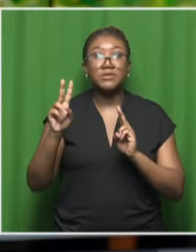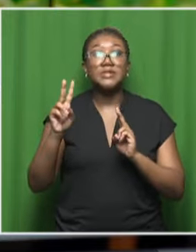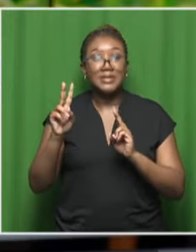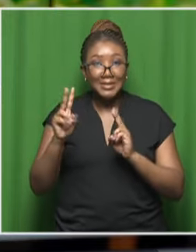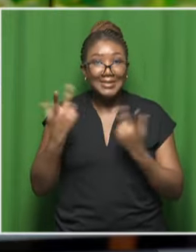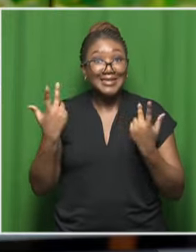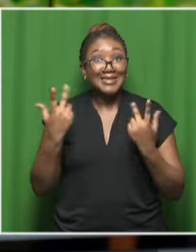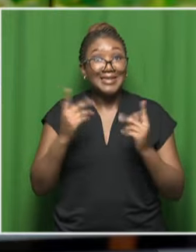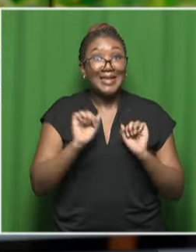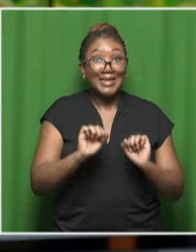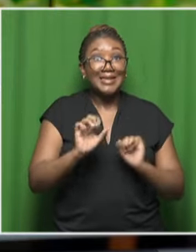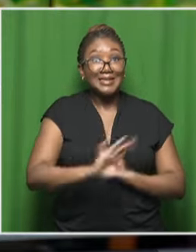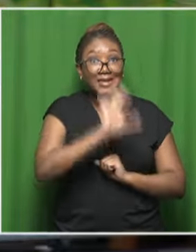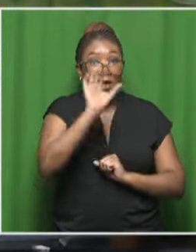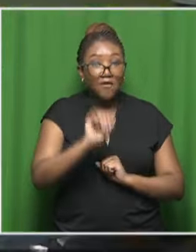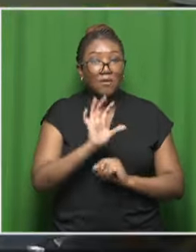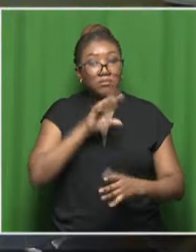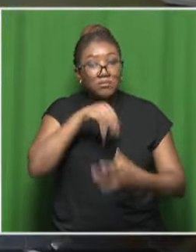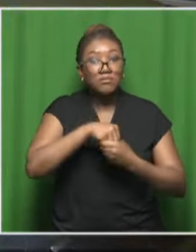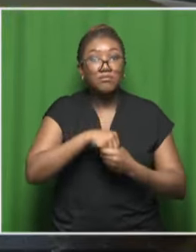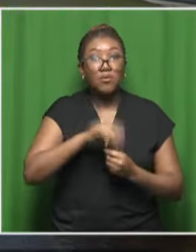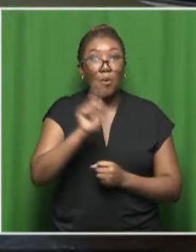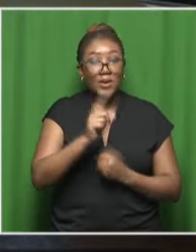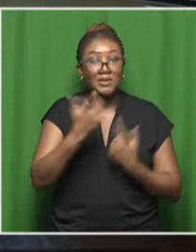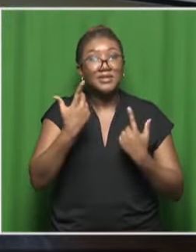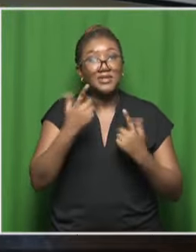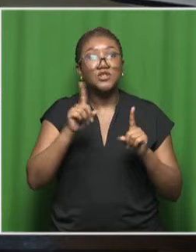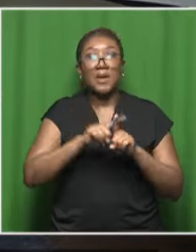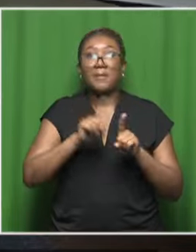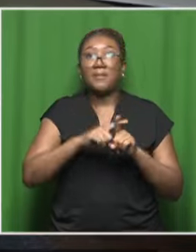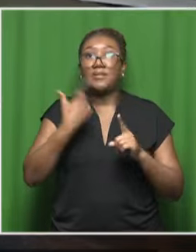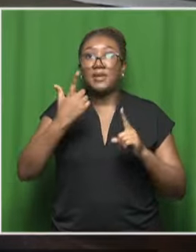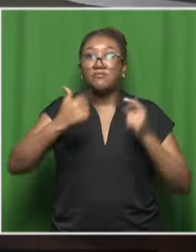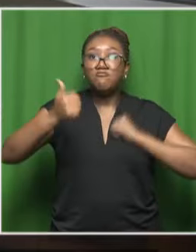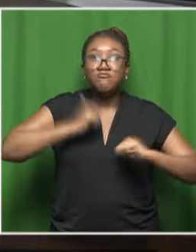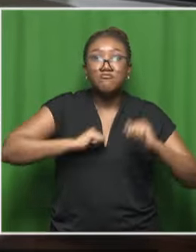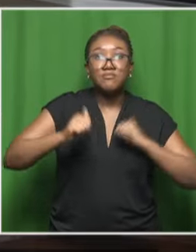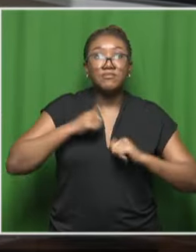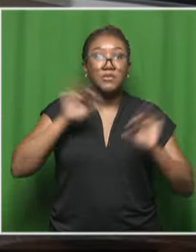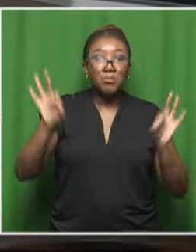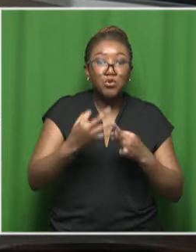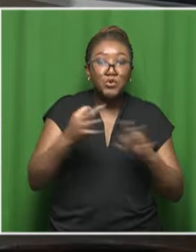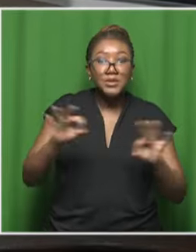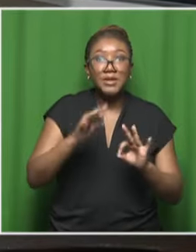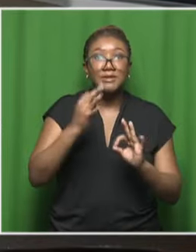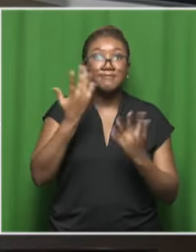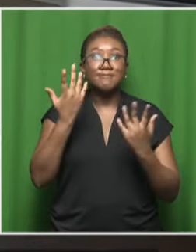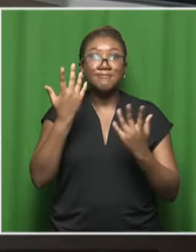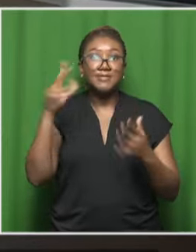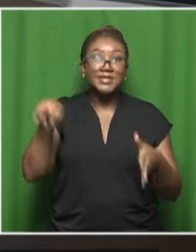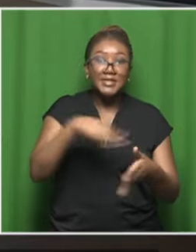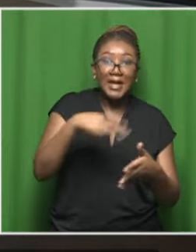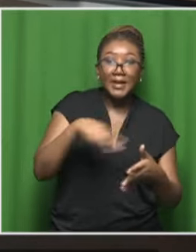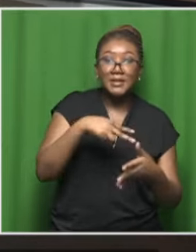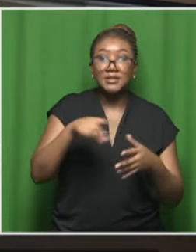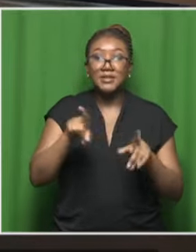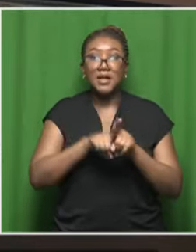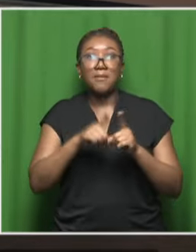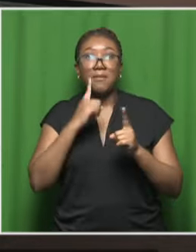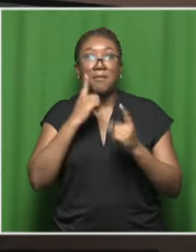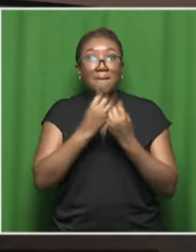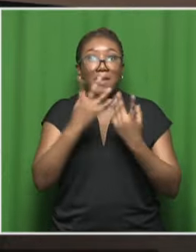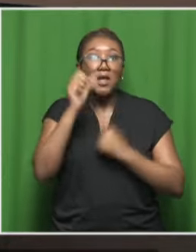could actually include the entertainment industry as a whole. We often hear of, you know, our idols, legends